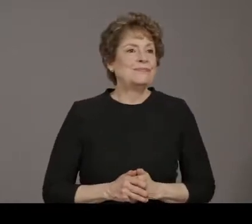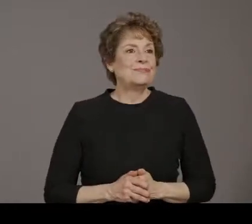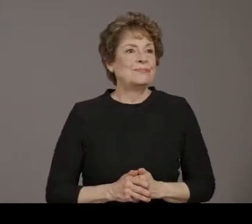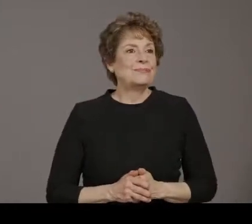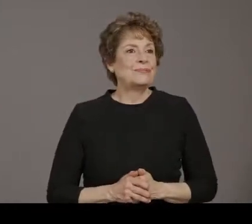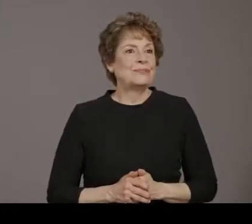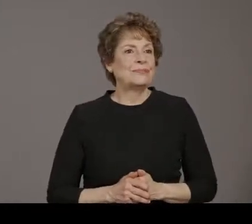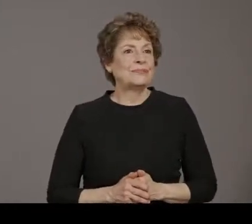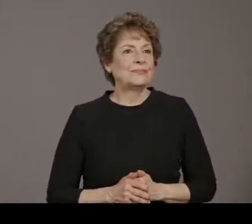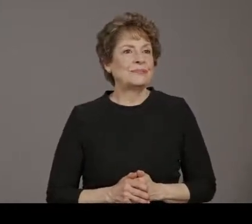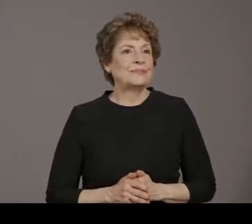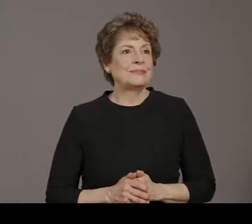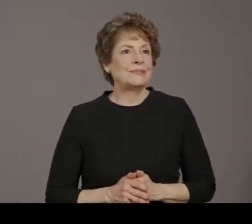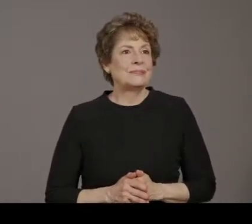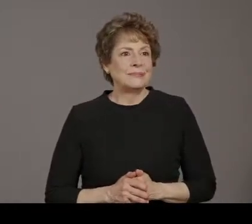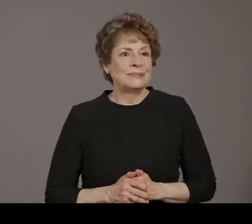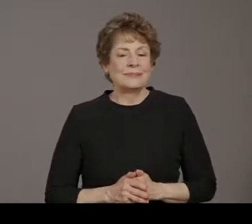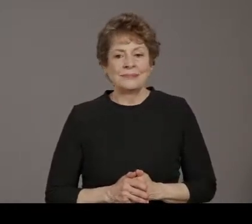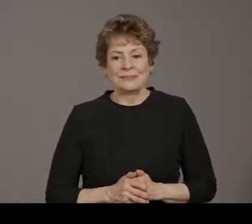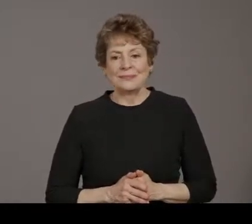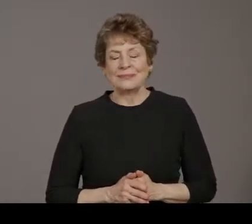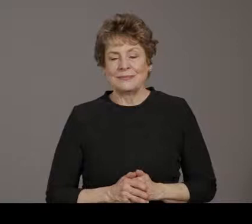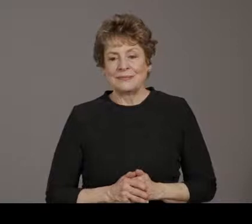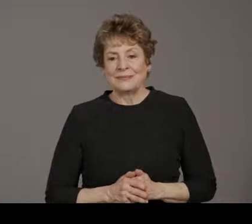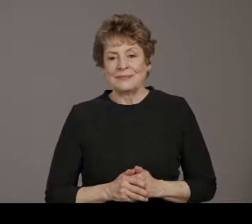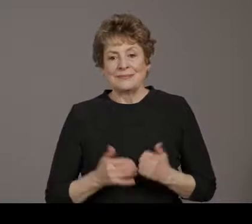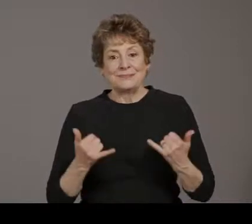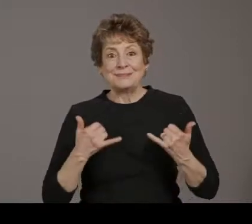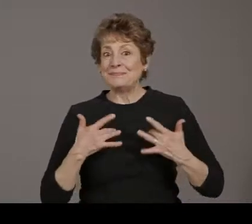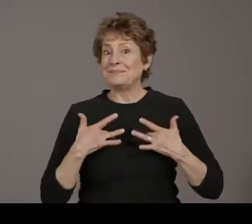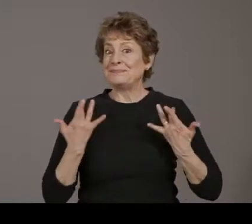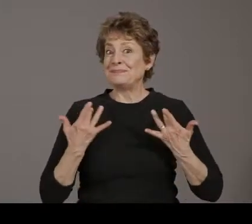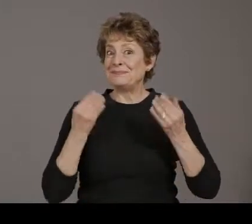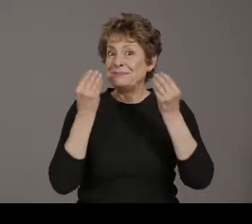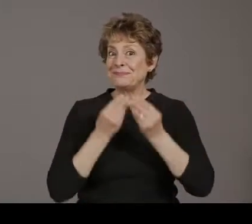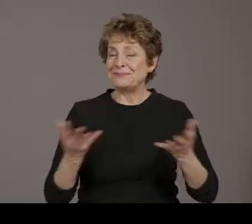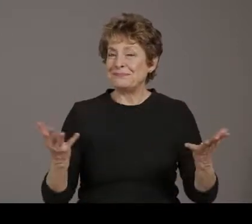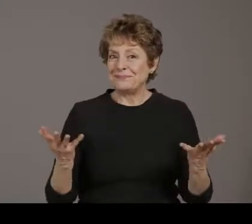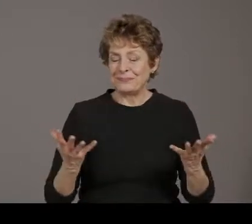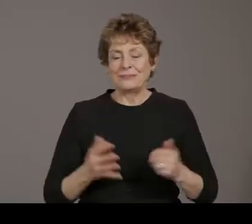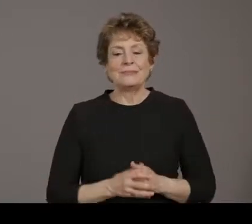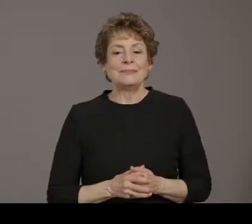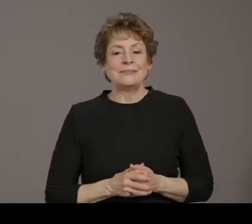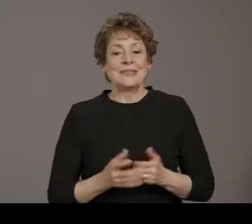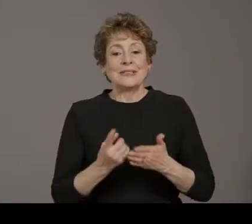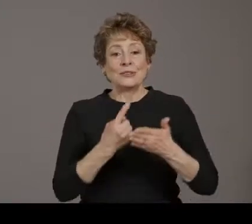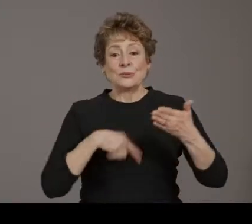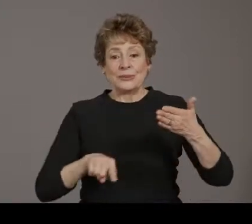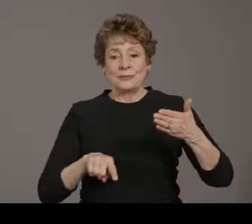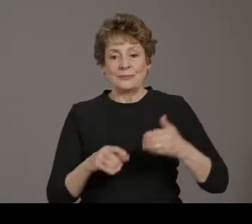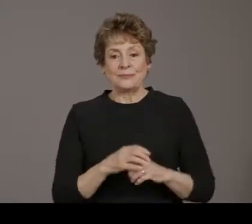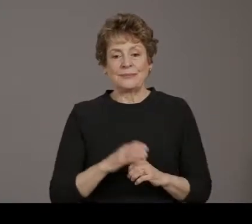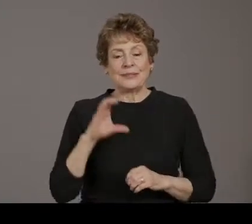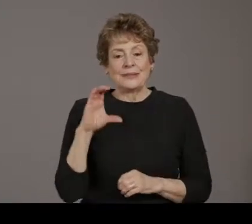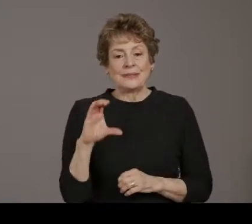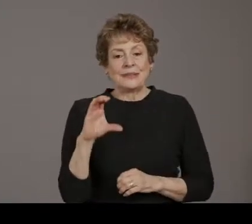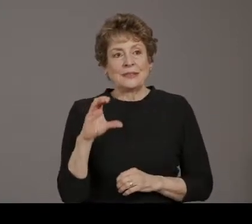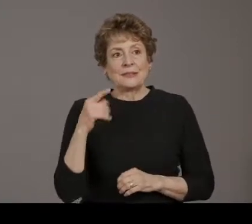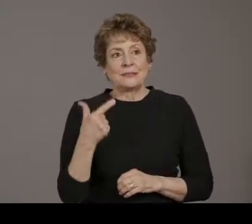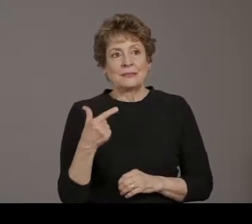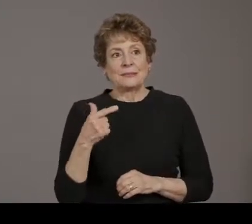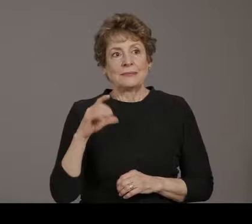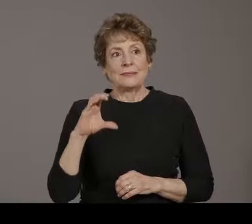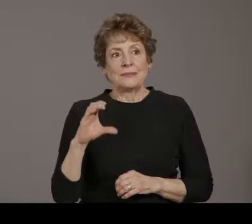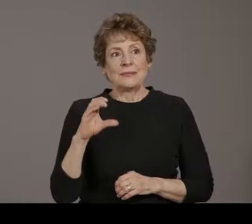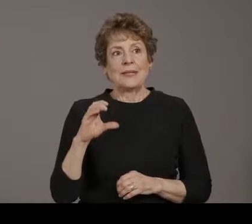We're very excited to announce that next week we will be transitioning the Chandler Gilbert Community College, which